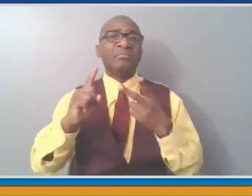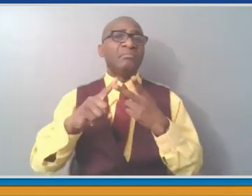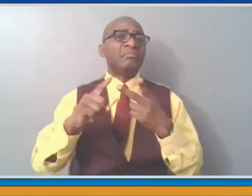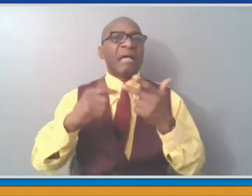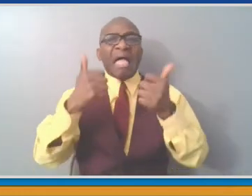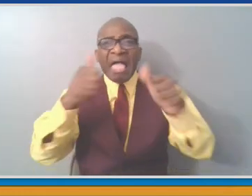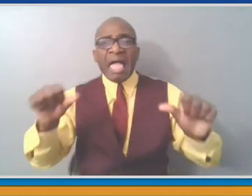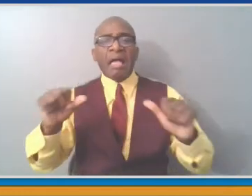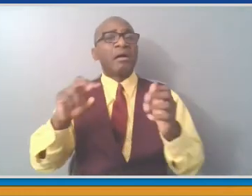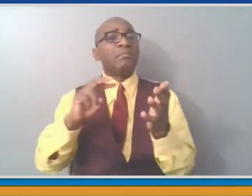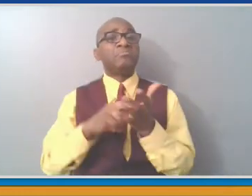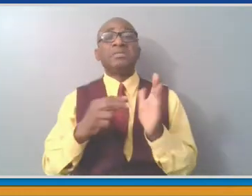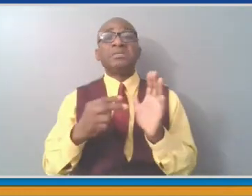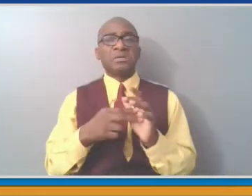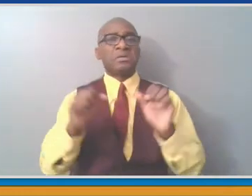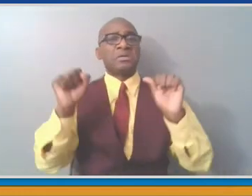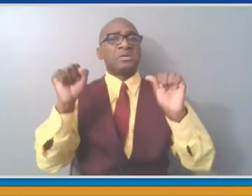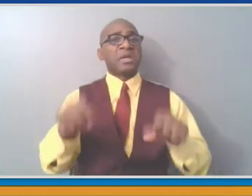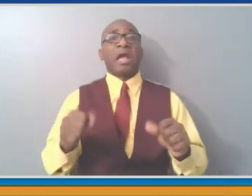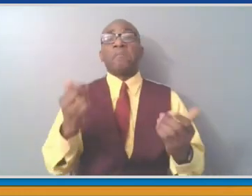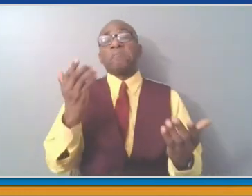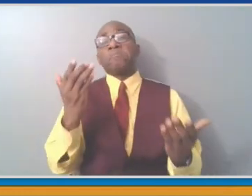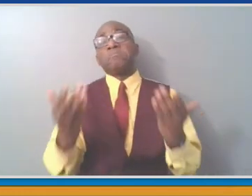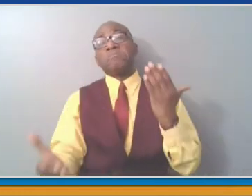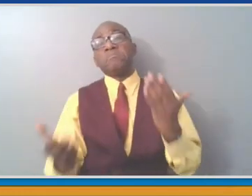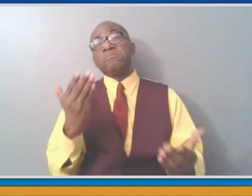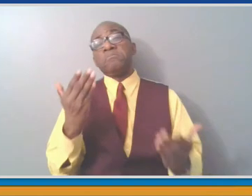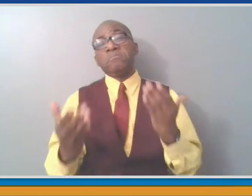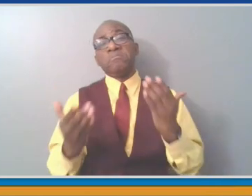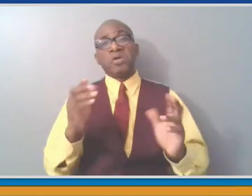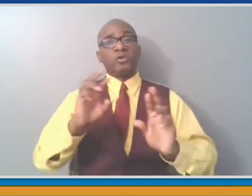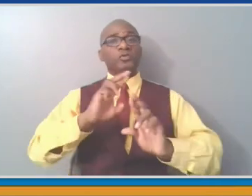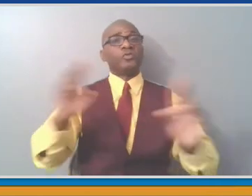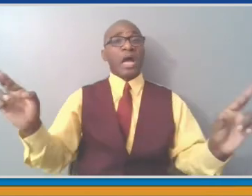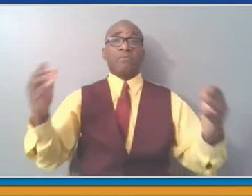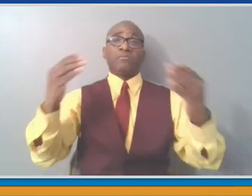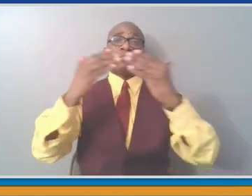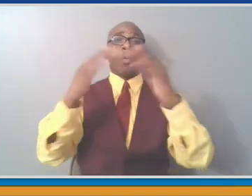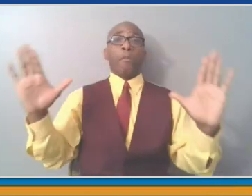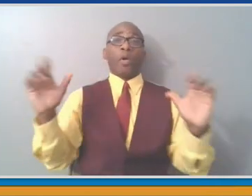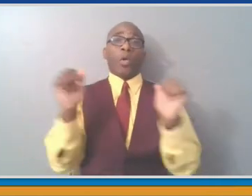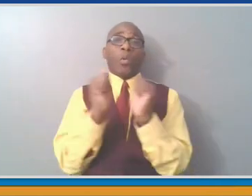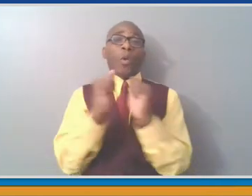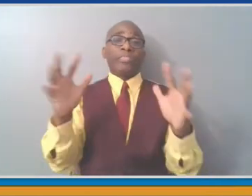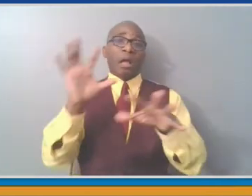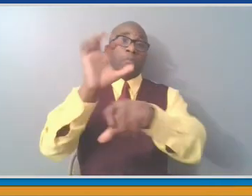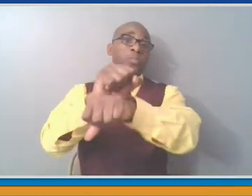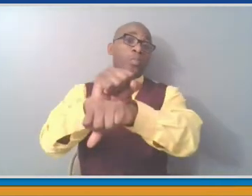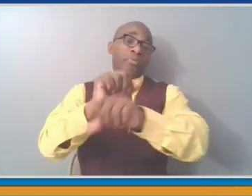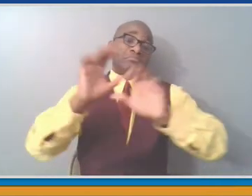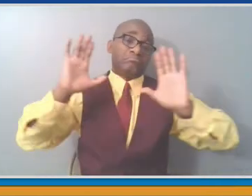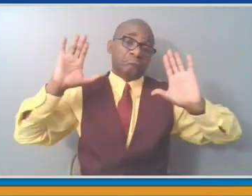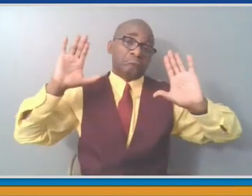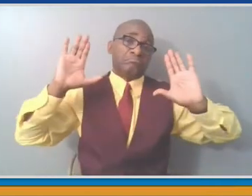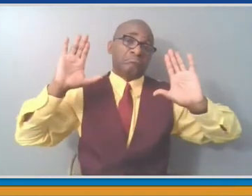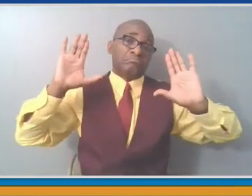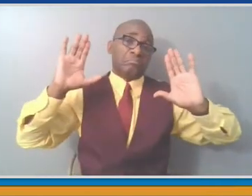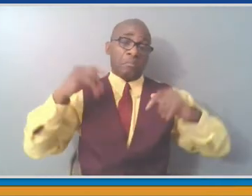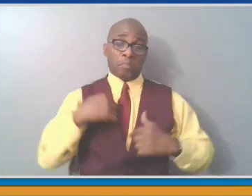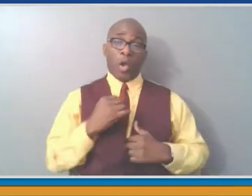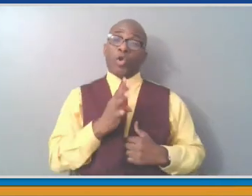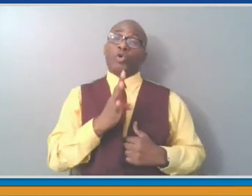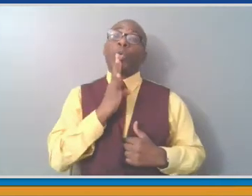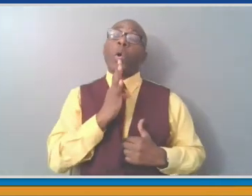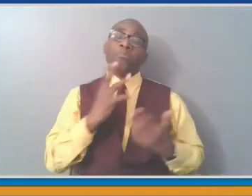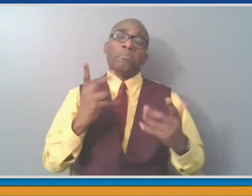would beat out those people that might be more vulnerable but less able to interact with the system. But I think, David, that day may be coming, but we won't